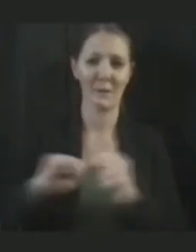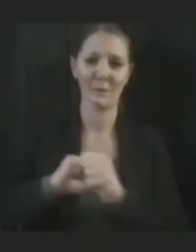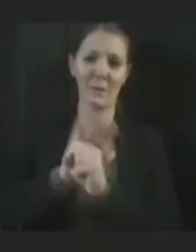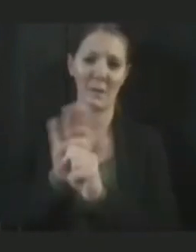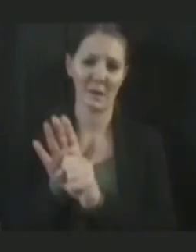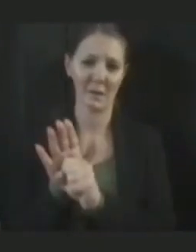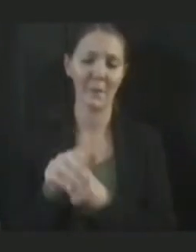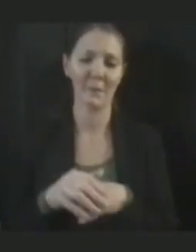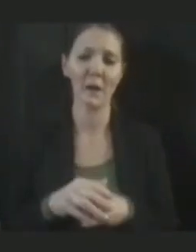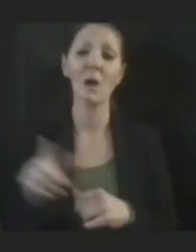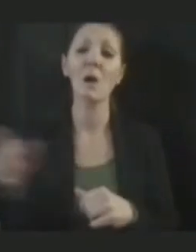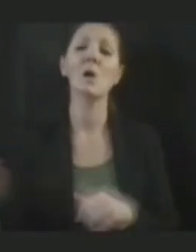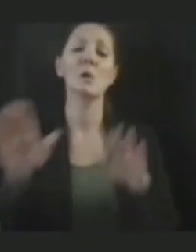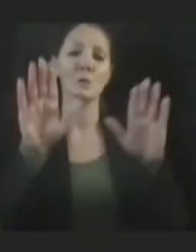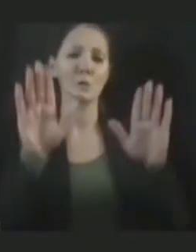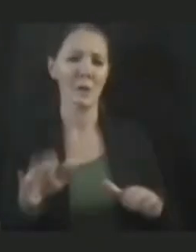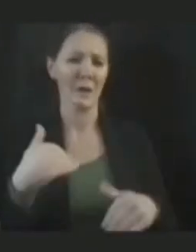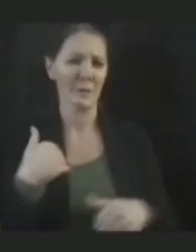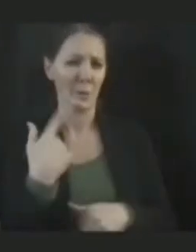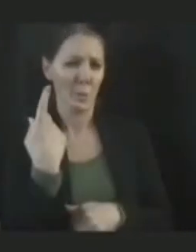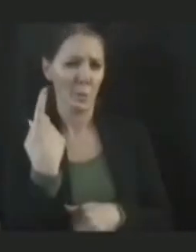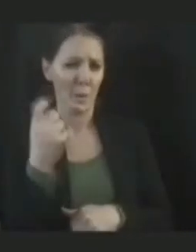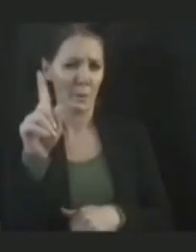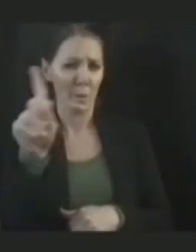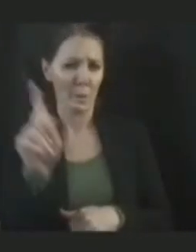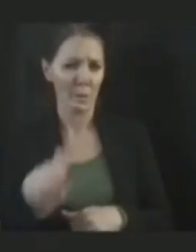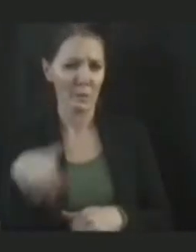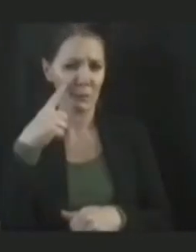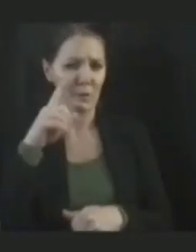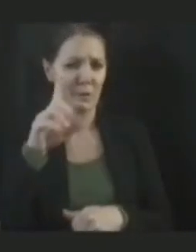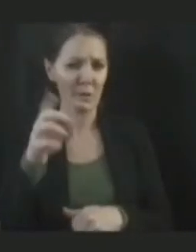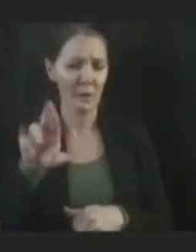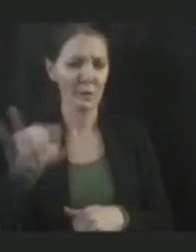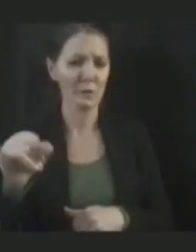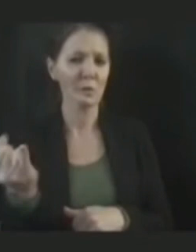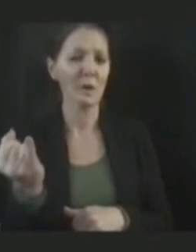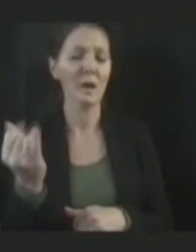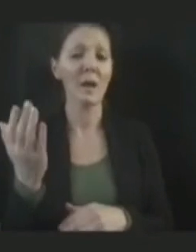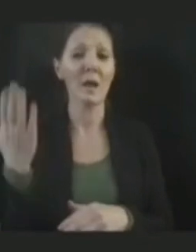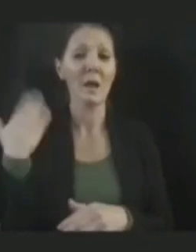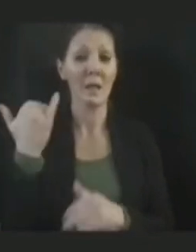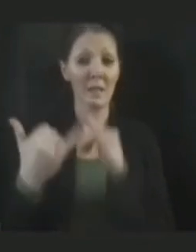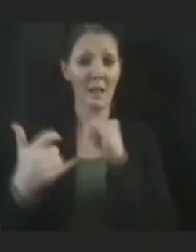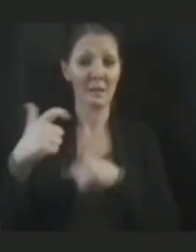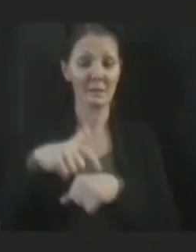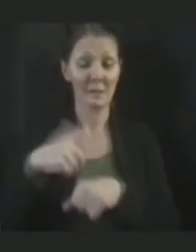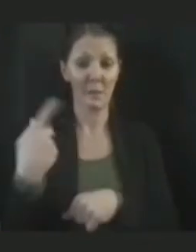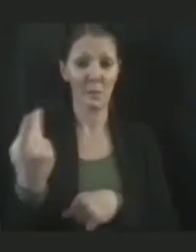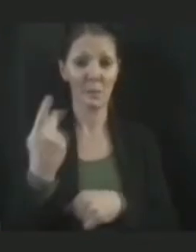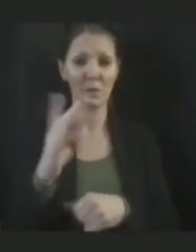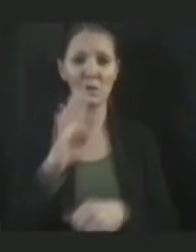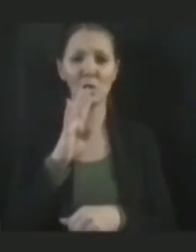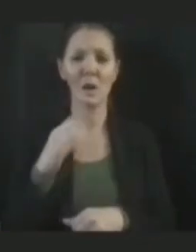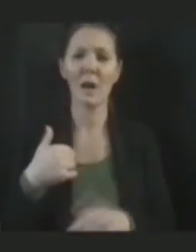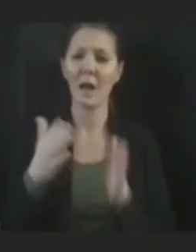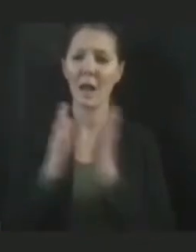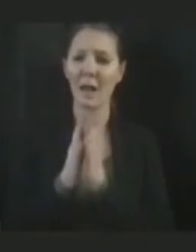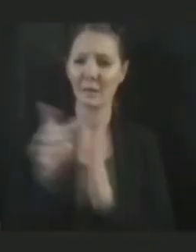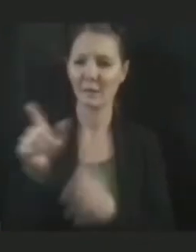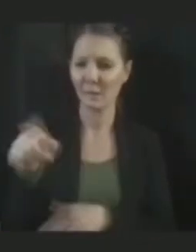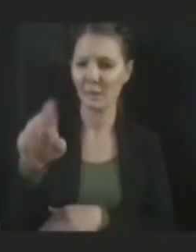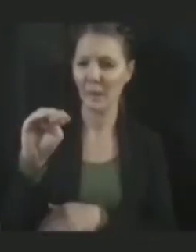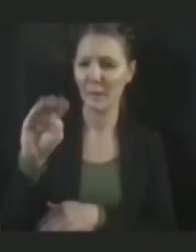Okay, great. And I had just one more question for Dr. Giuthani. The last time I had spoken with you, I had asked about the monoclonal